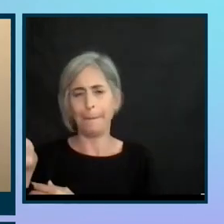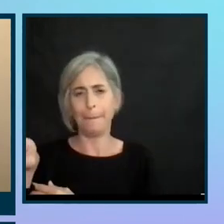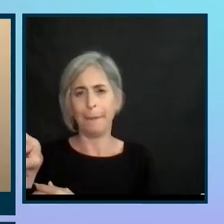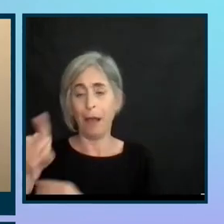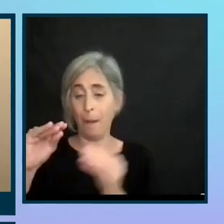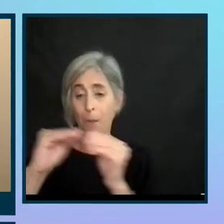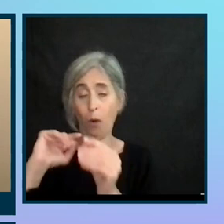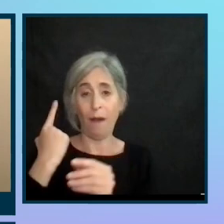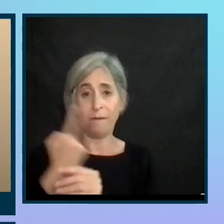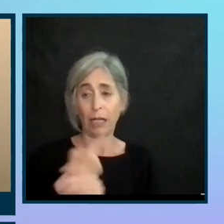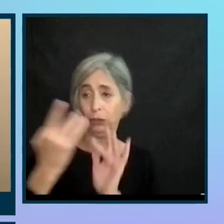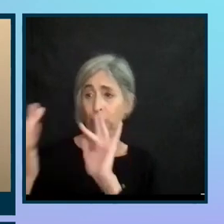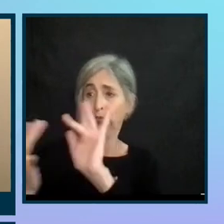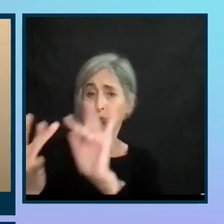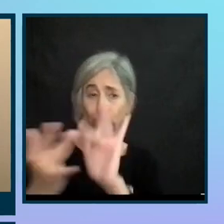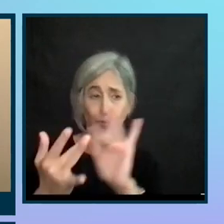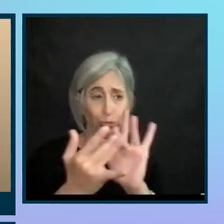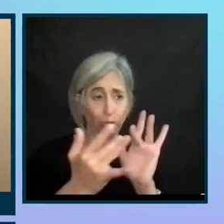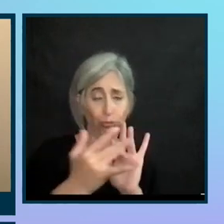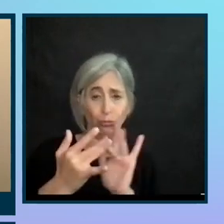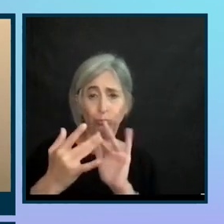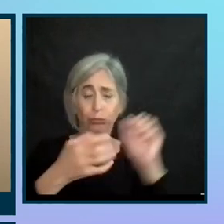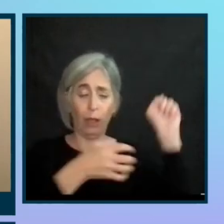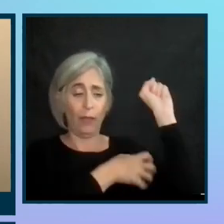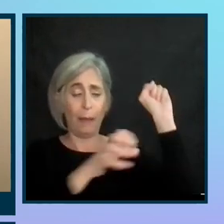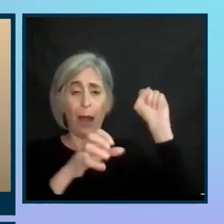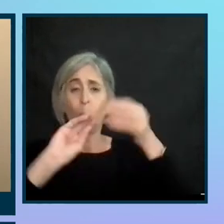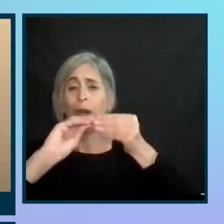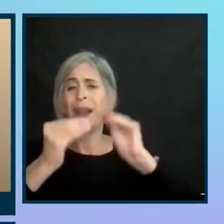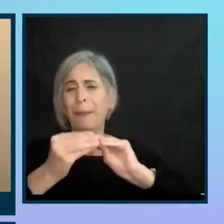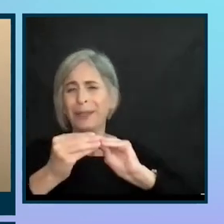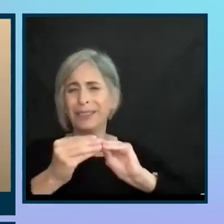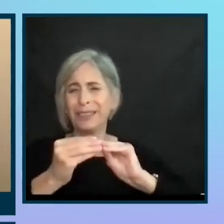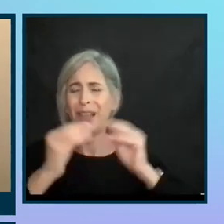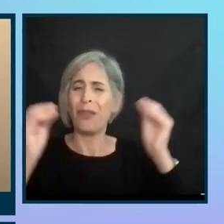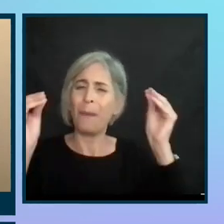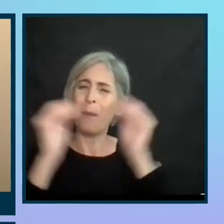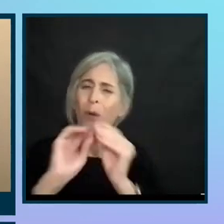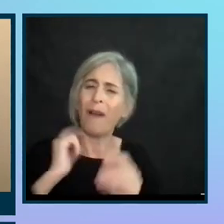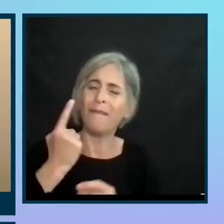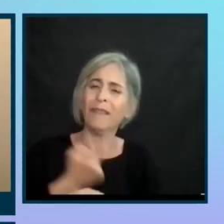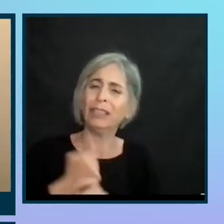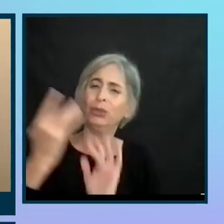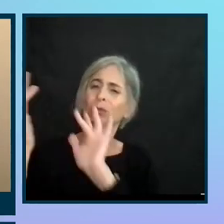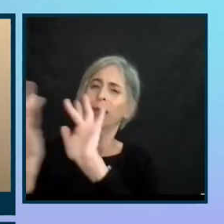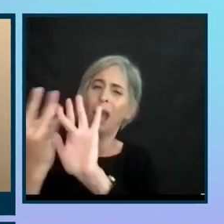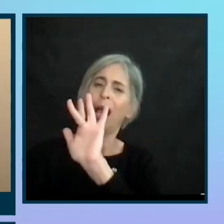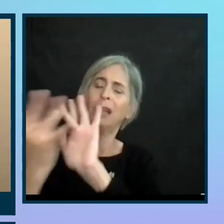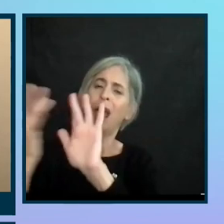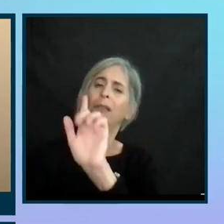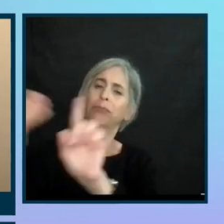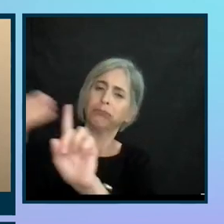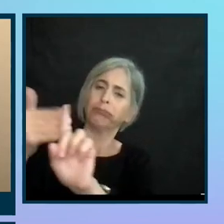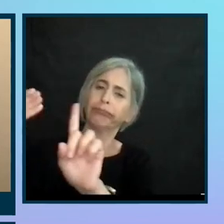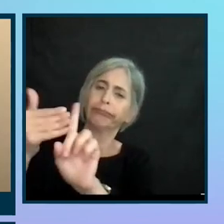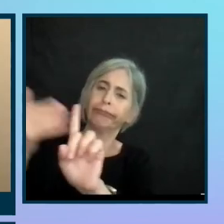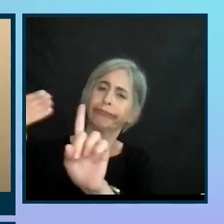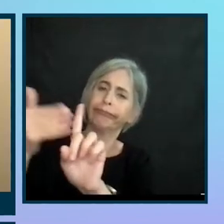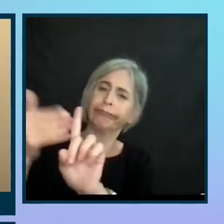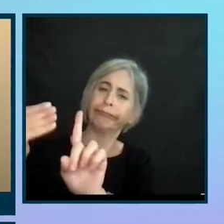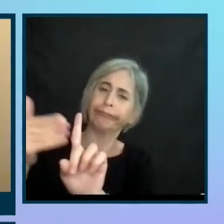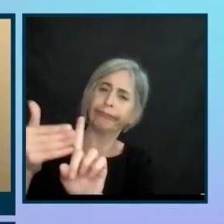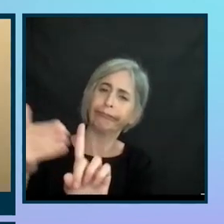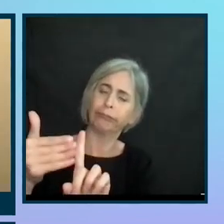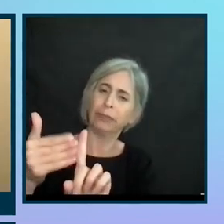of us that reach out, as Nick mentioned earlier, numbers, the more of us that reach out to these companies, if they're not going to be make it